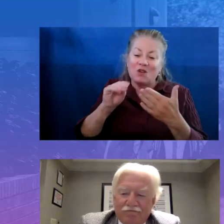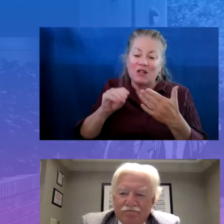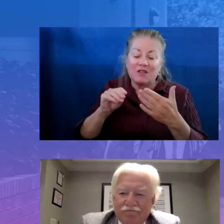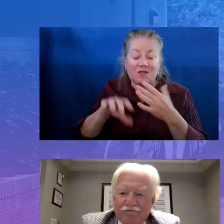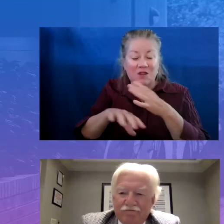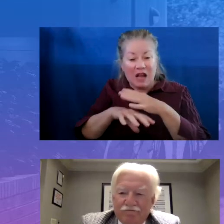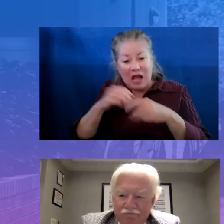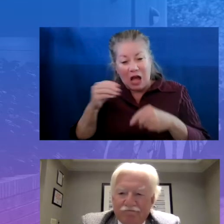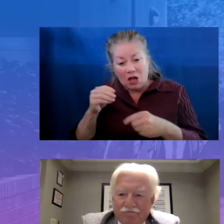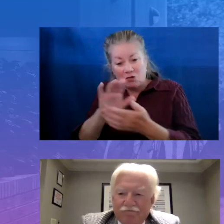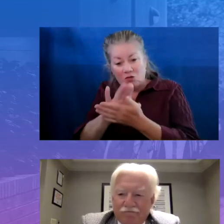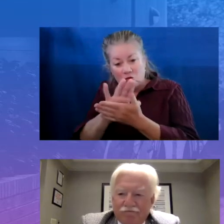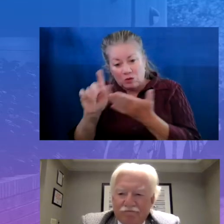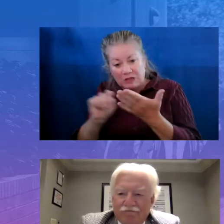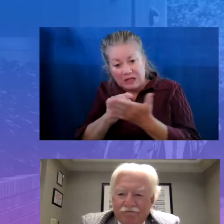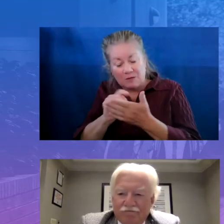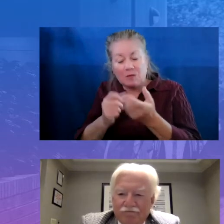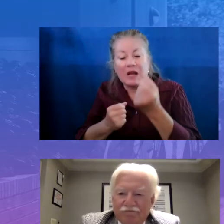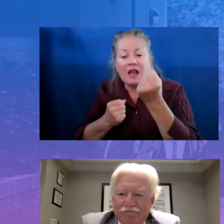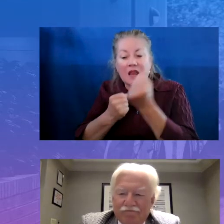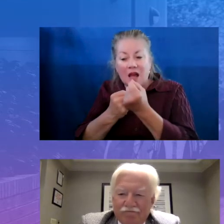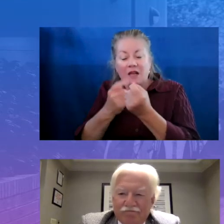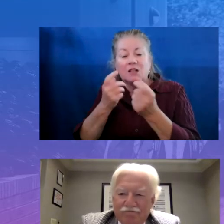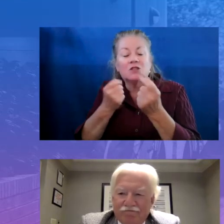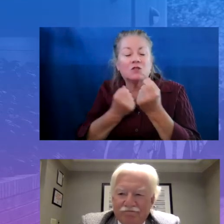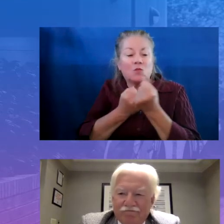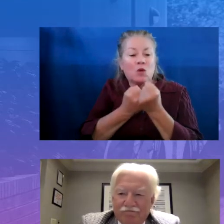with and supported by what the district is doing.